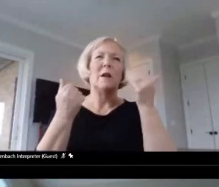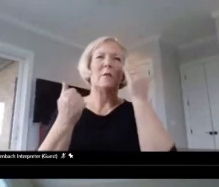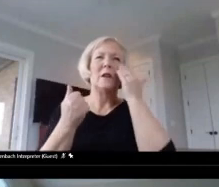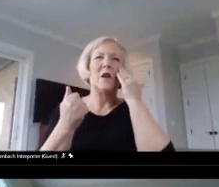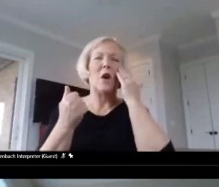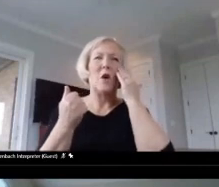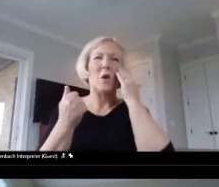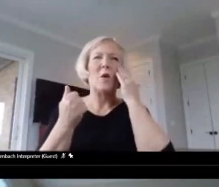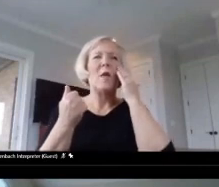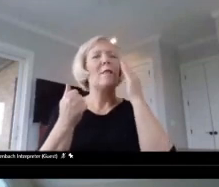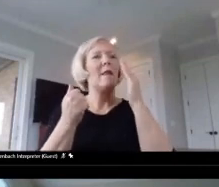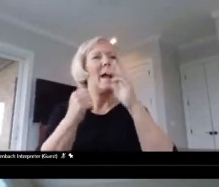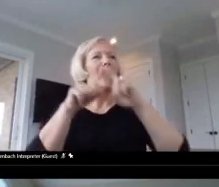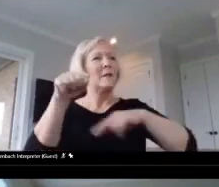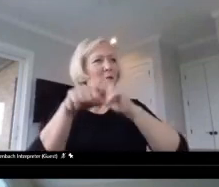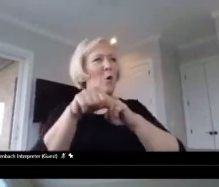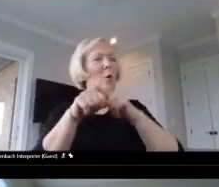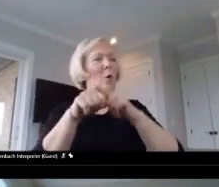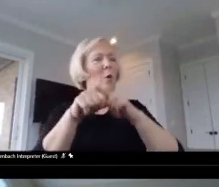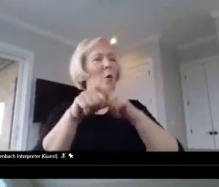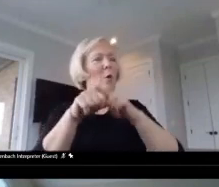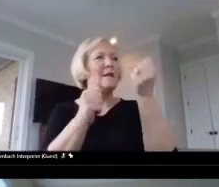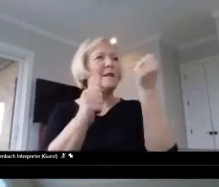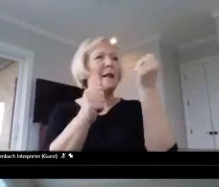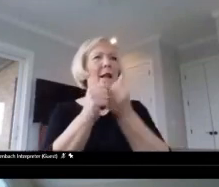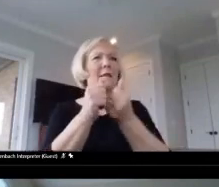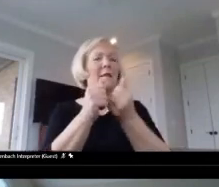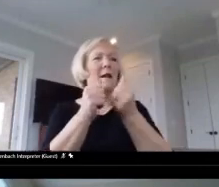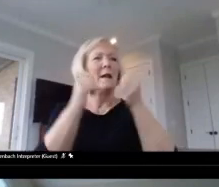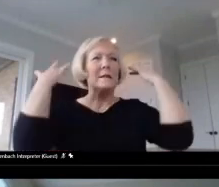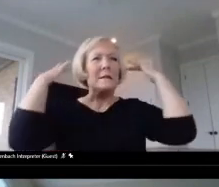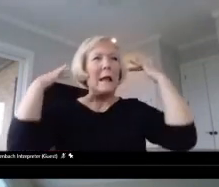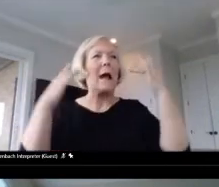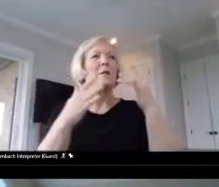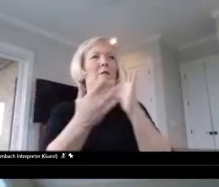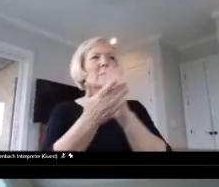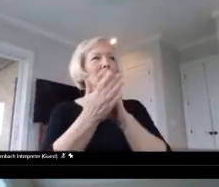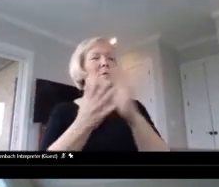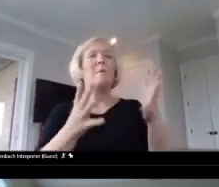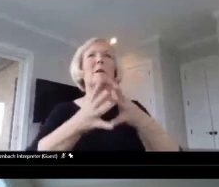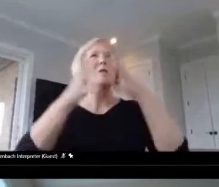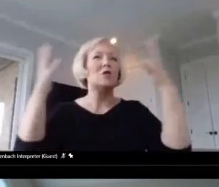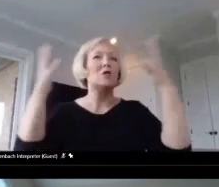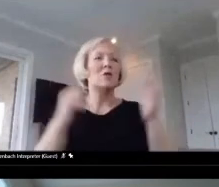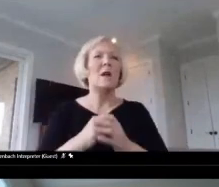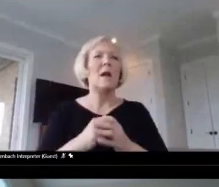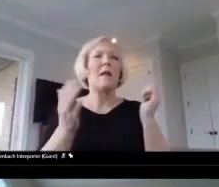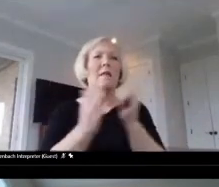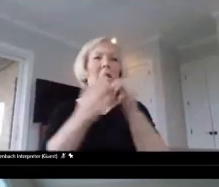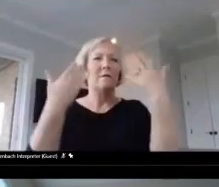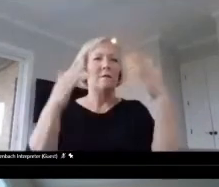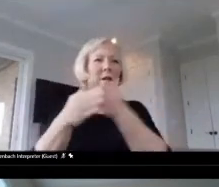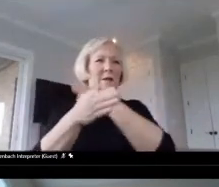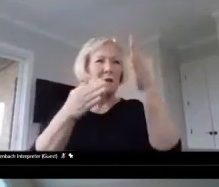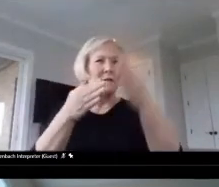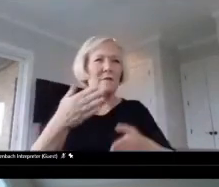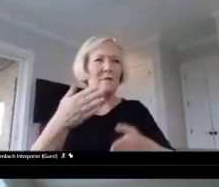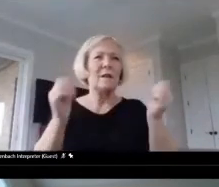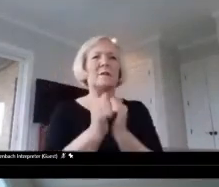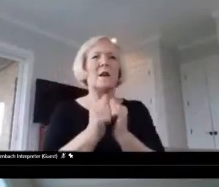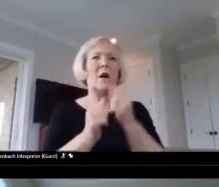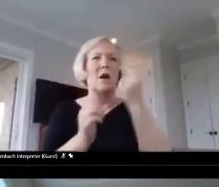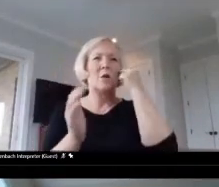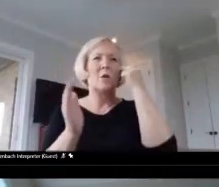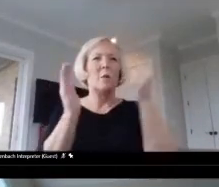for our panelists and for our new NBCTs. This concludes our Kentucky NBCT Network Recognition Ceremony